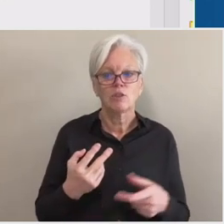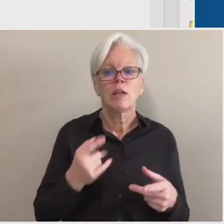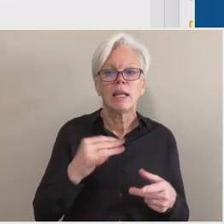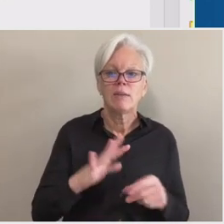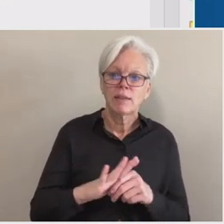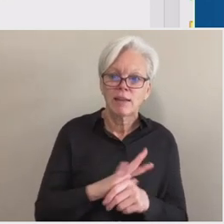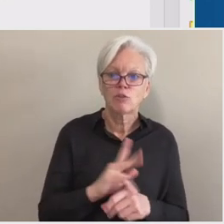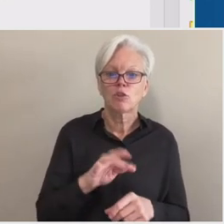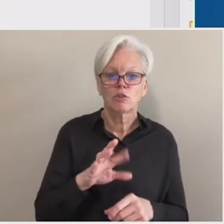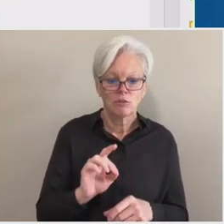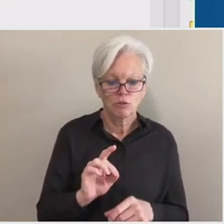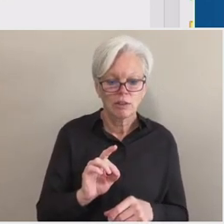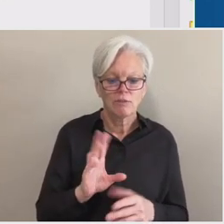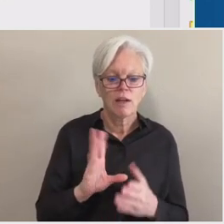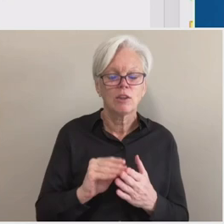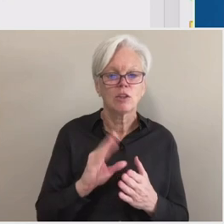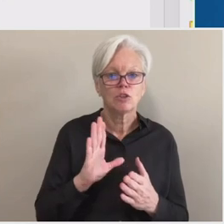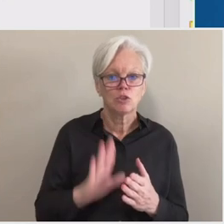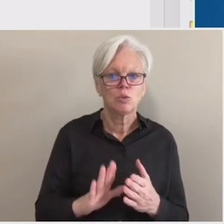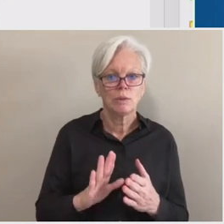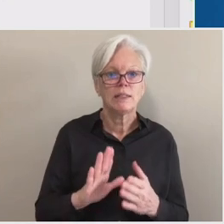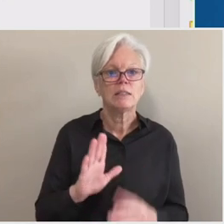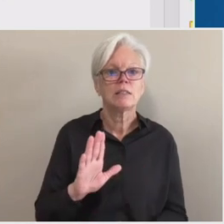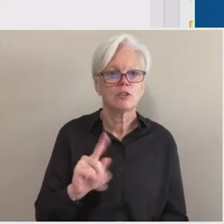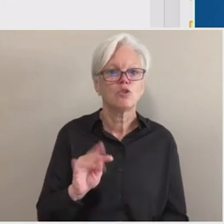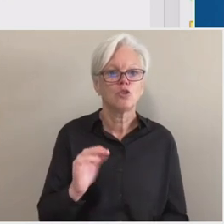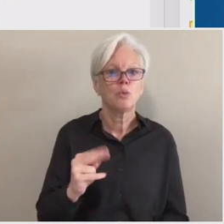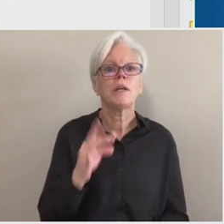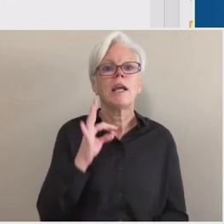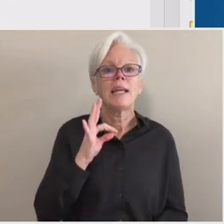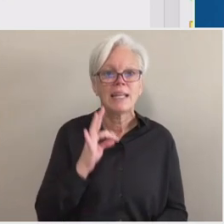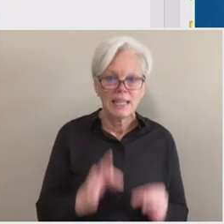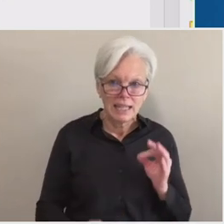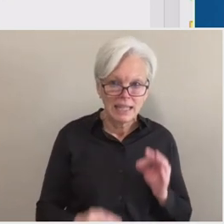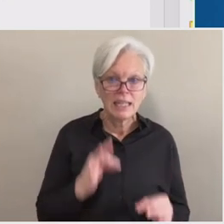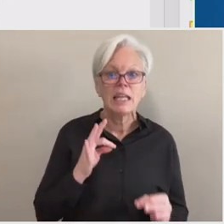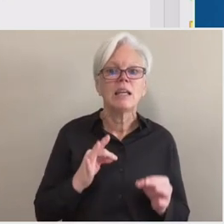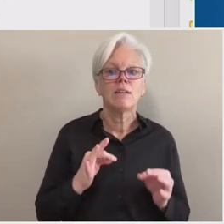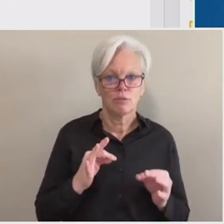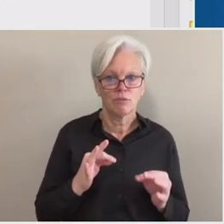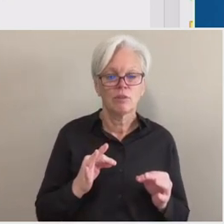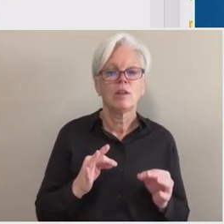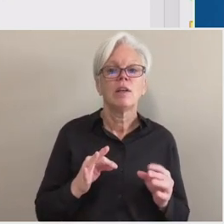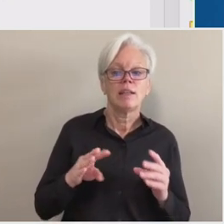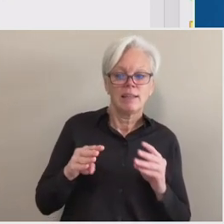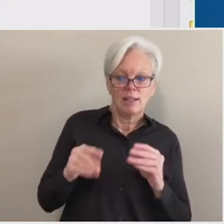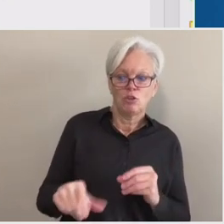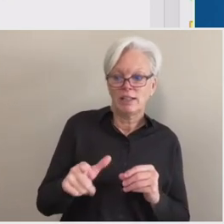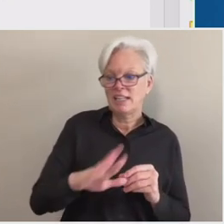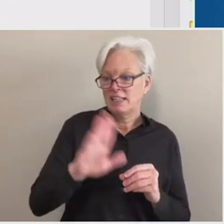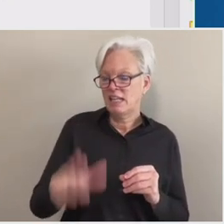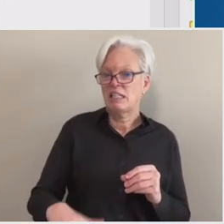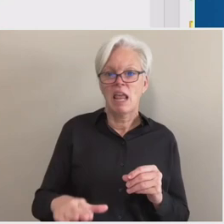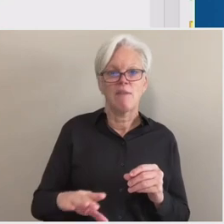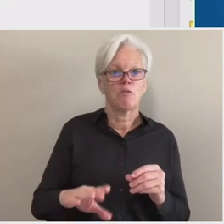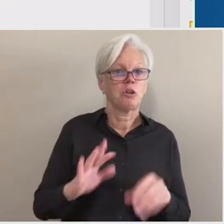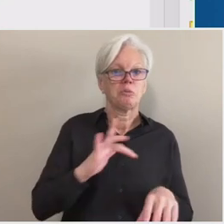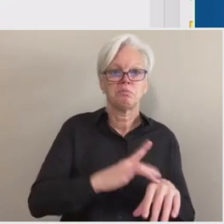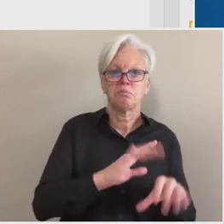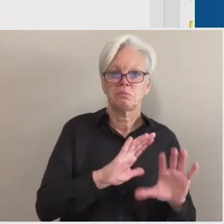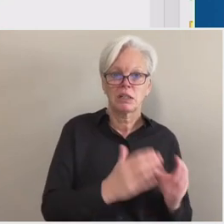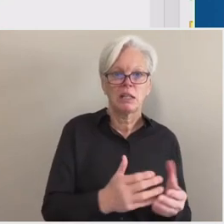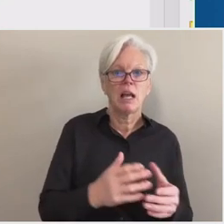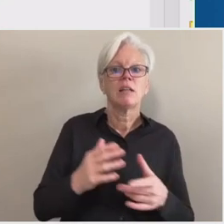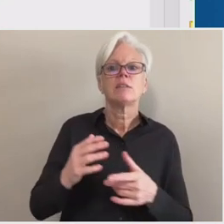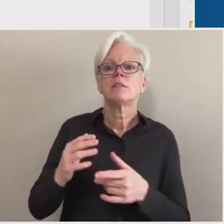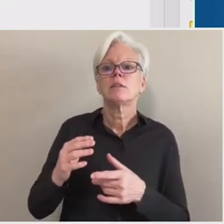student's tuition, if they treat the student as having never begun attendance, they return all of the student's Title